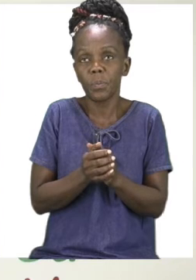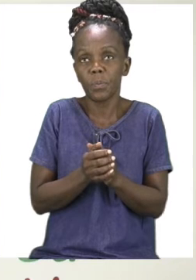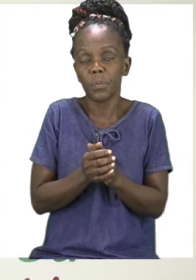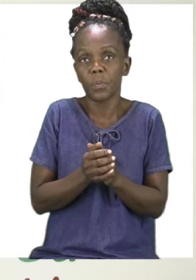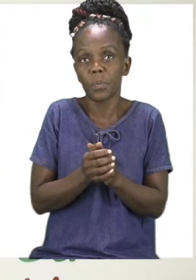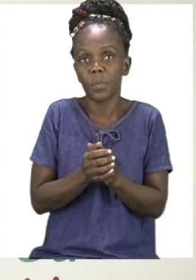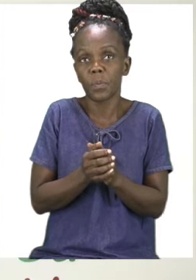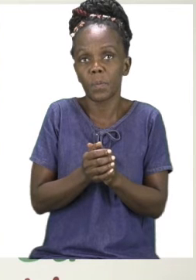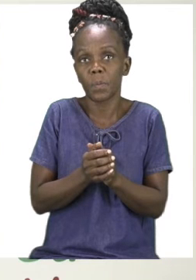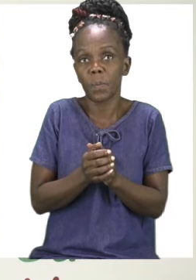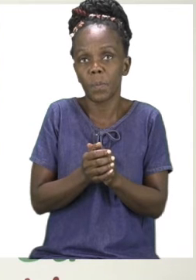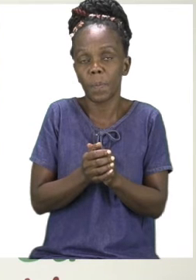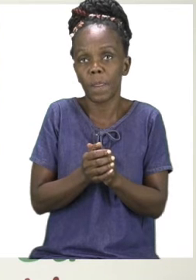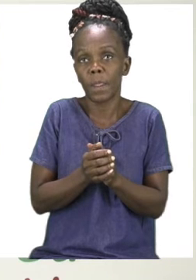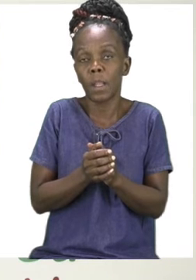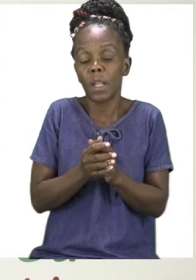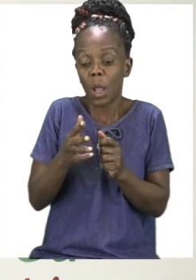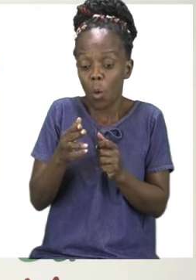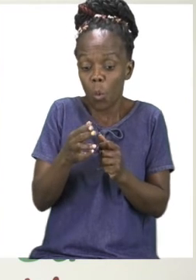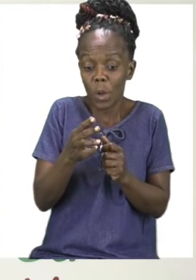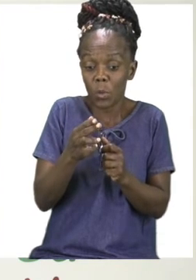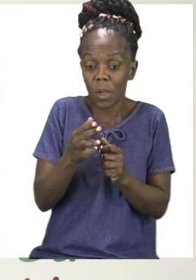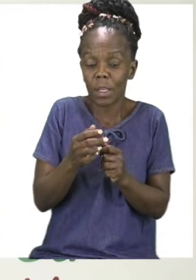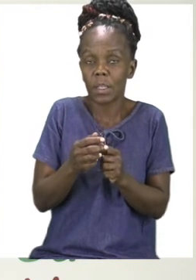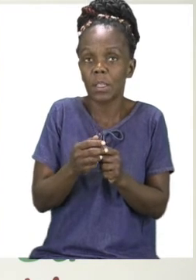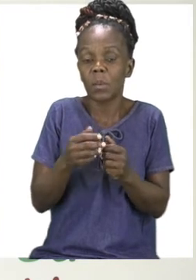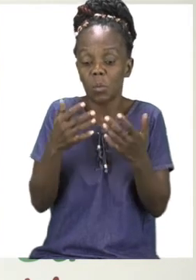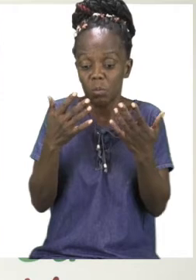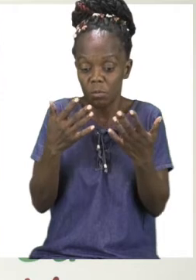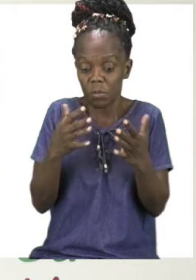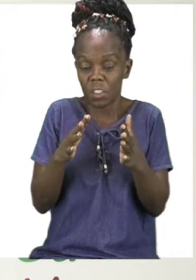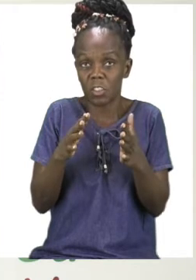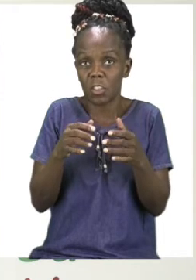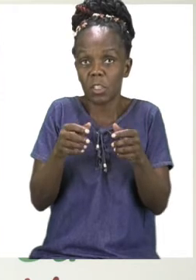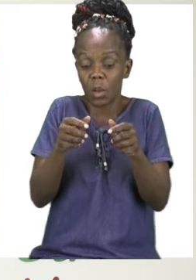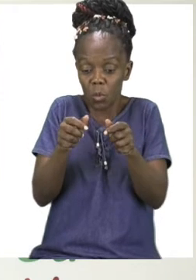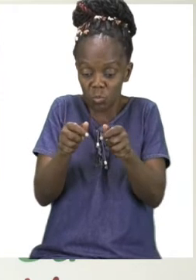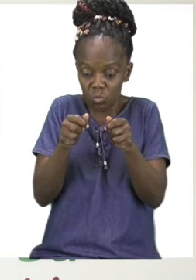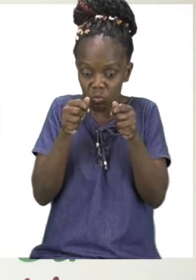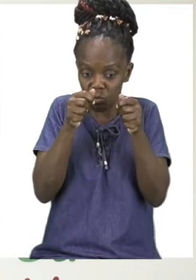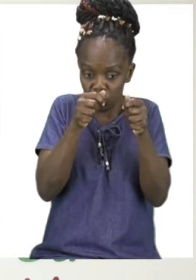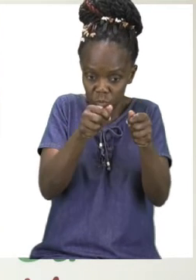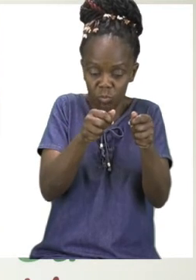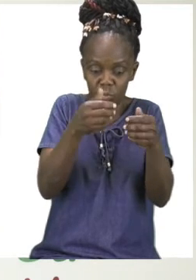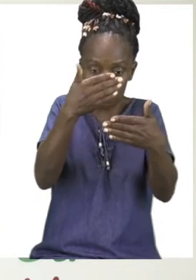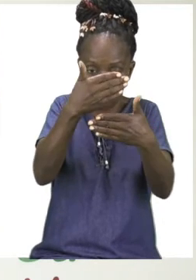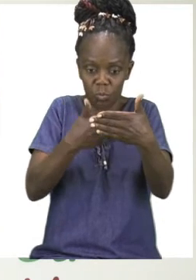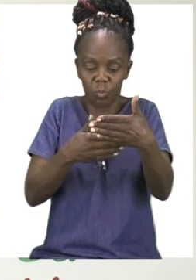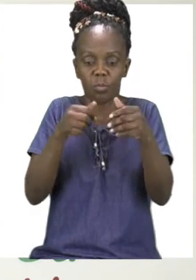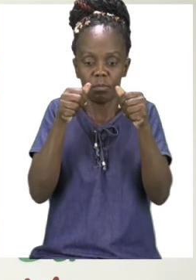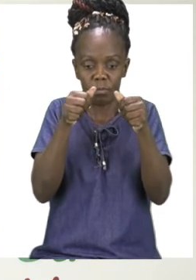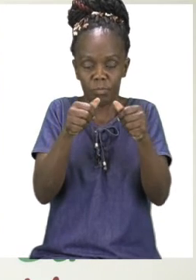it's time to stick them on our page. Now remember, small means little and